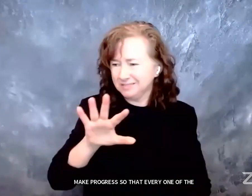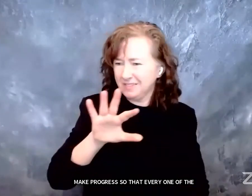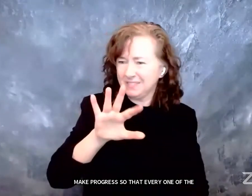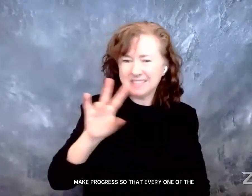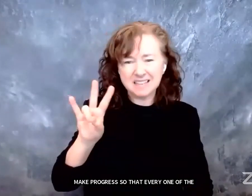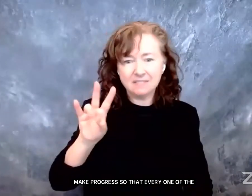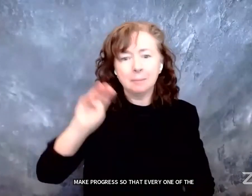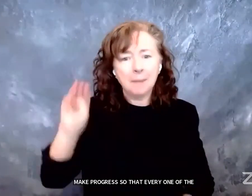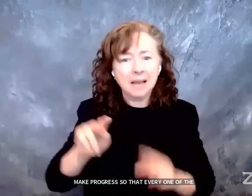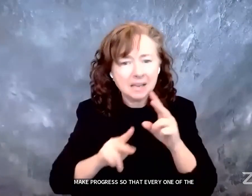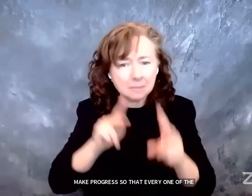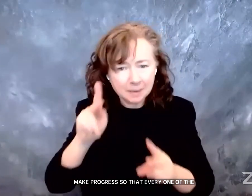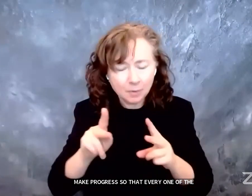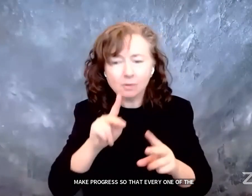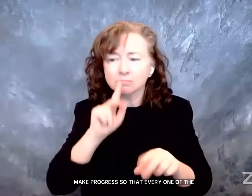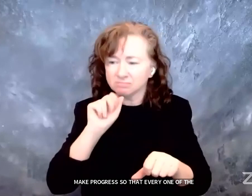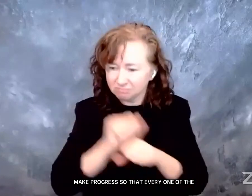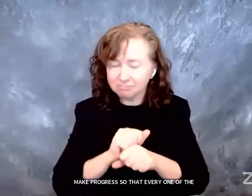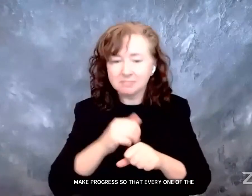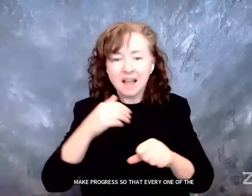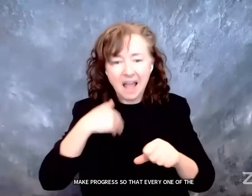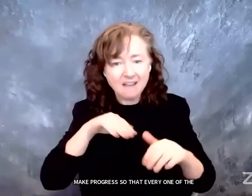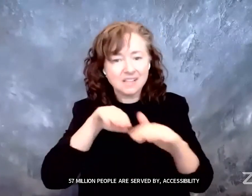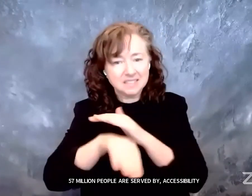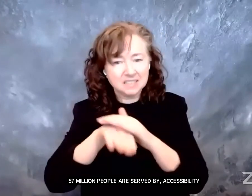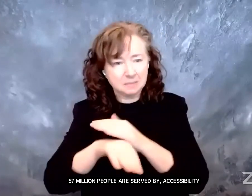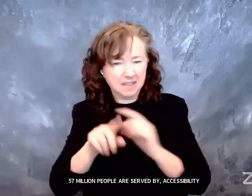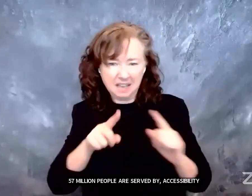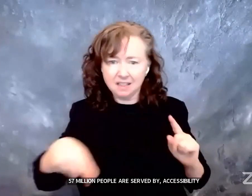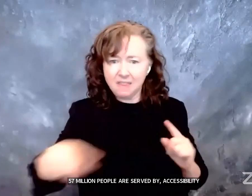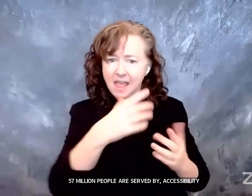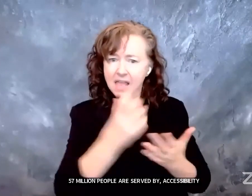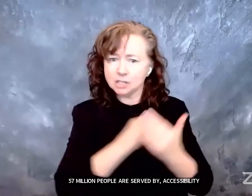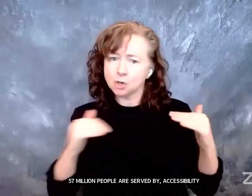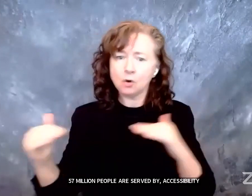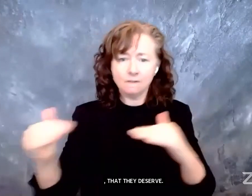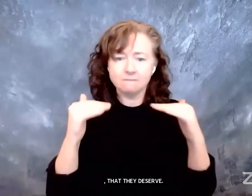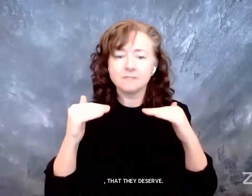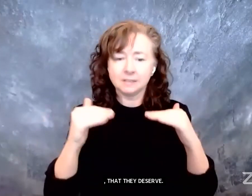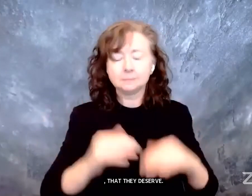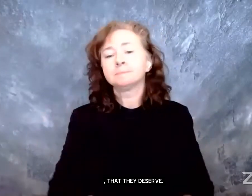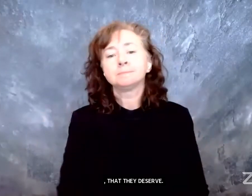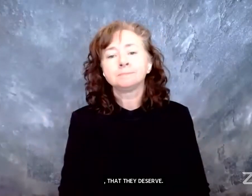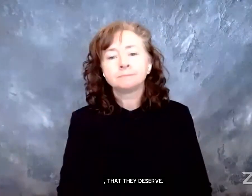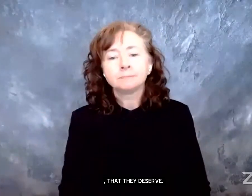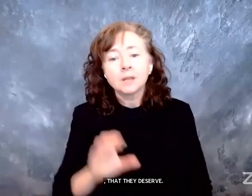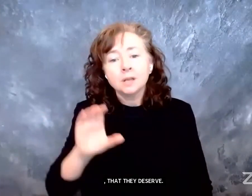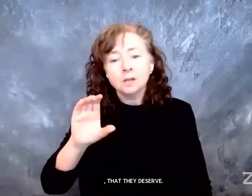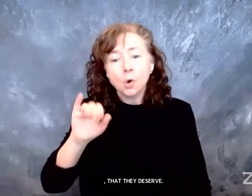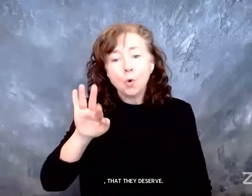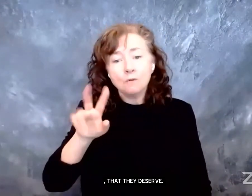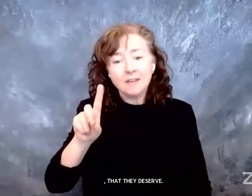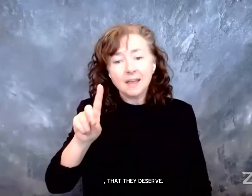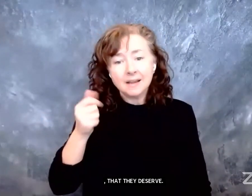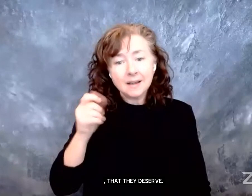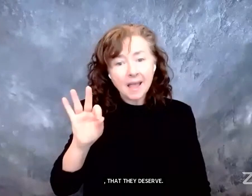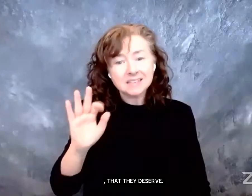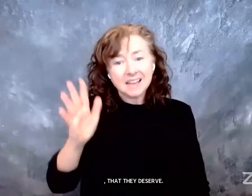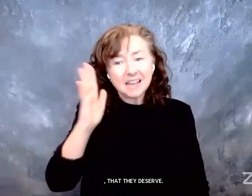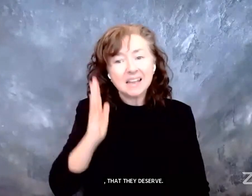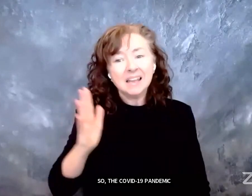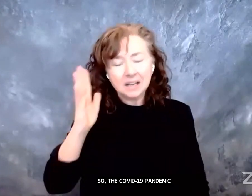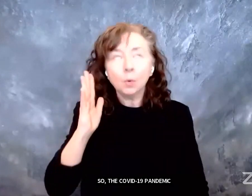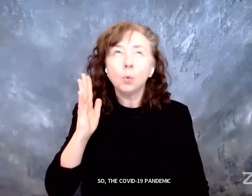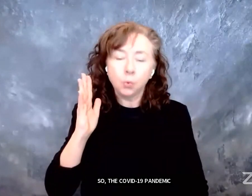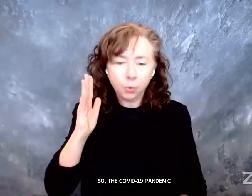by accessibility that they deserve. So the COVID-19 pandemic, it's exposed and